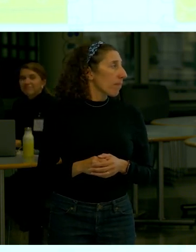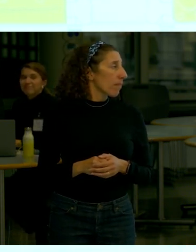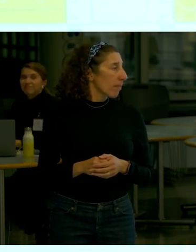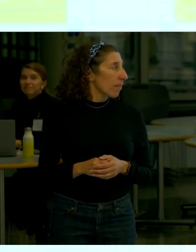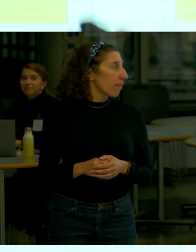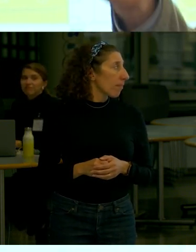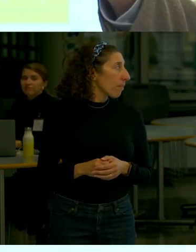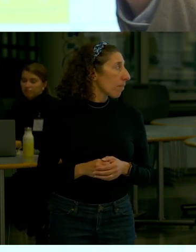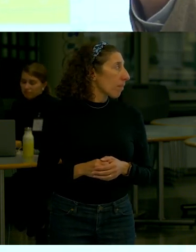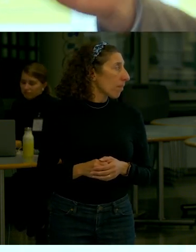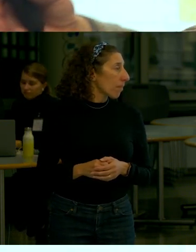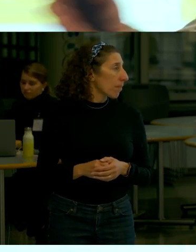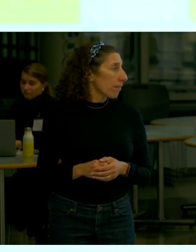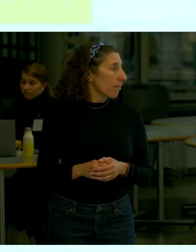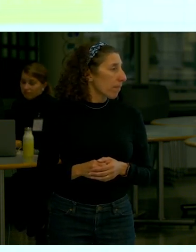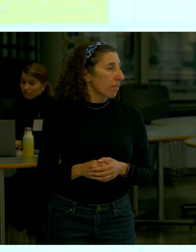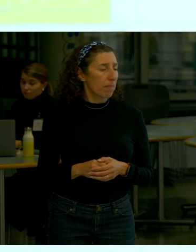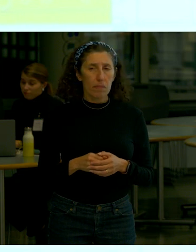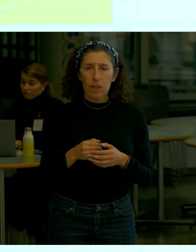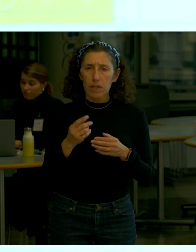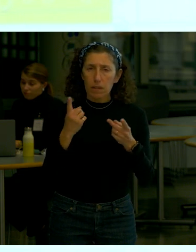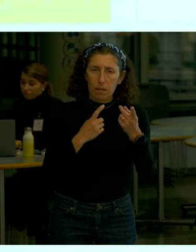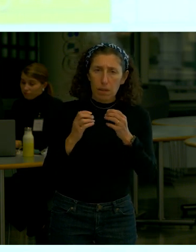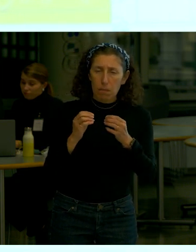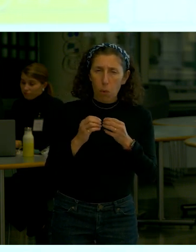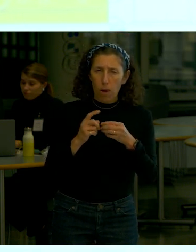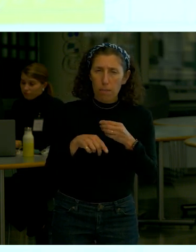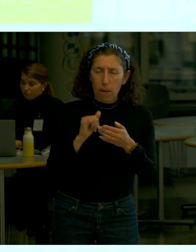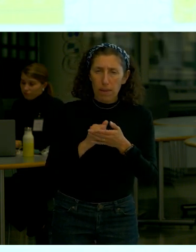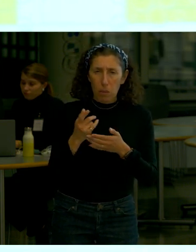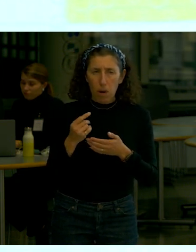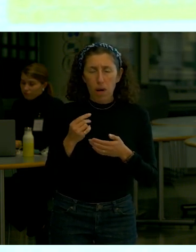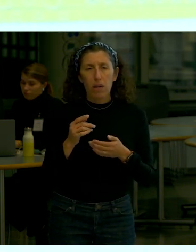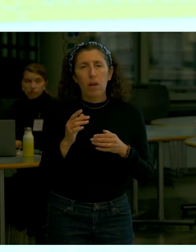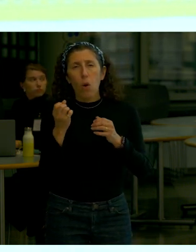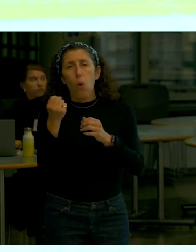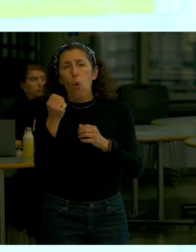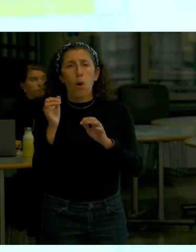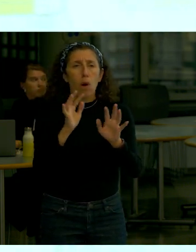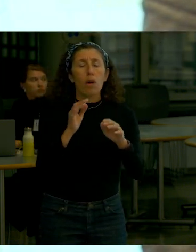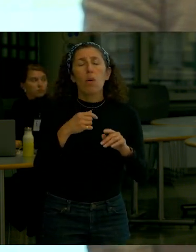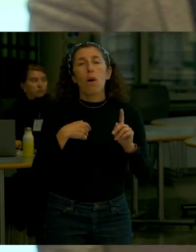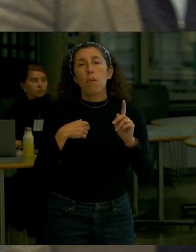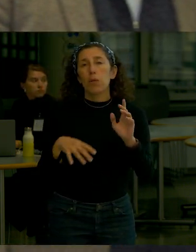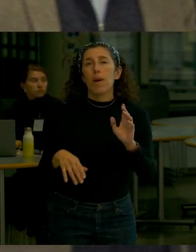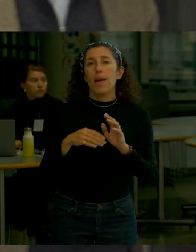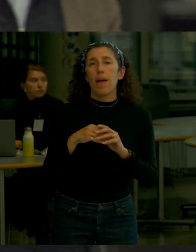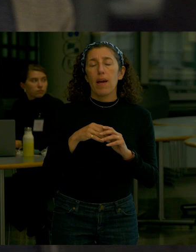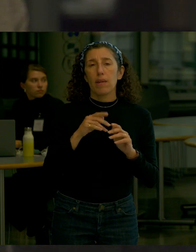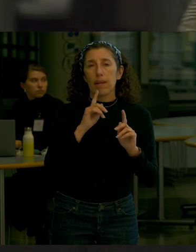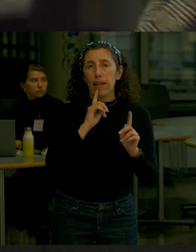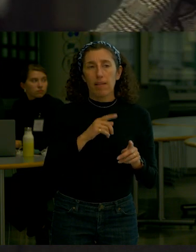that's one way of talking about the choice but then this is where I'll encourage you to talk about the tree table Peter, I add something there? I mean I think it's